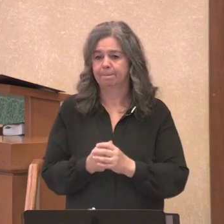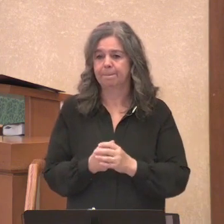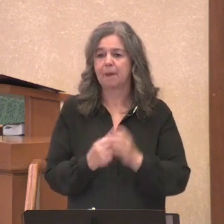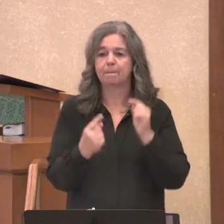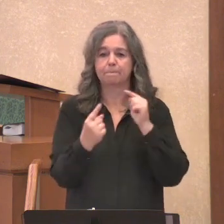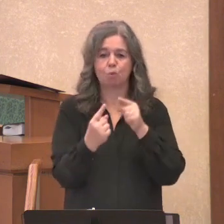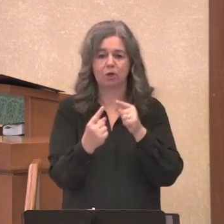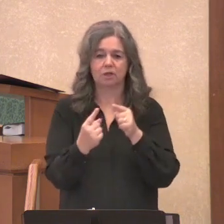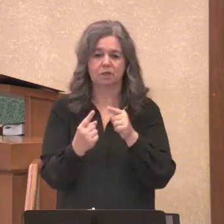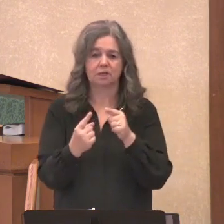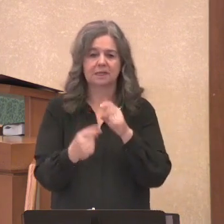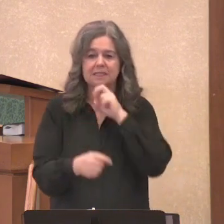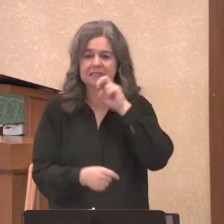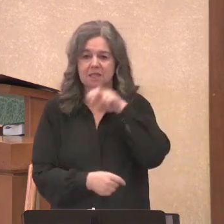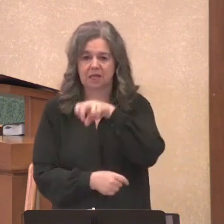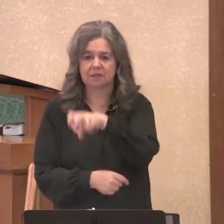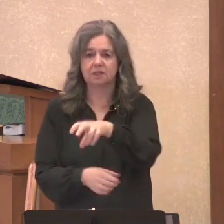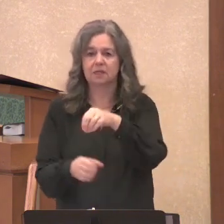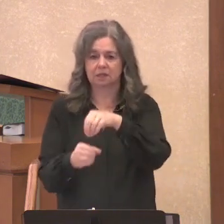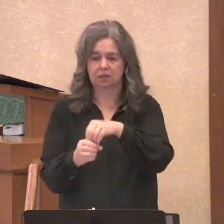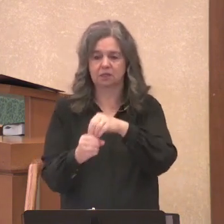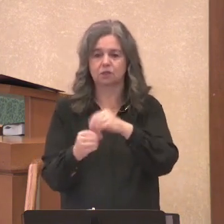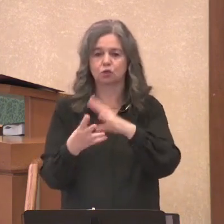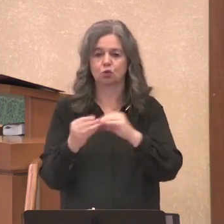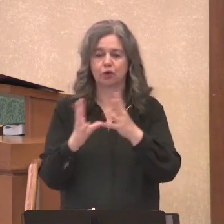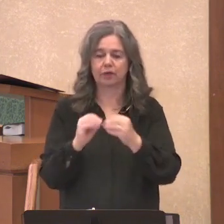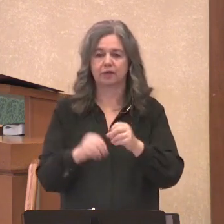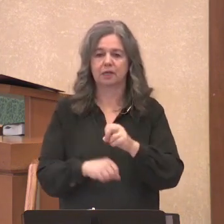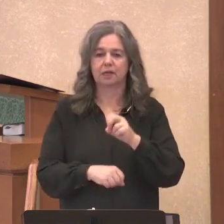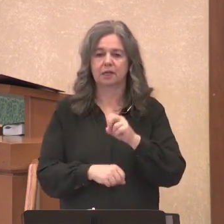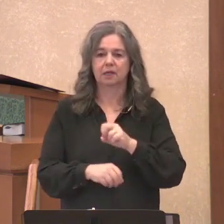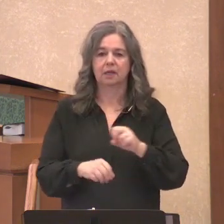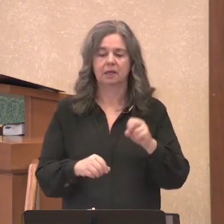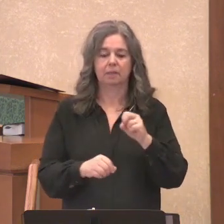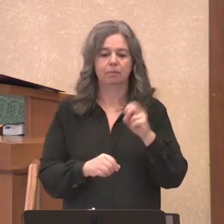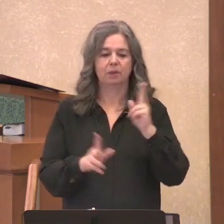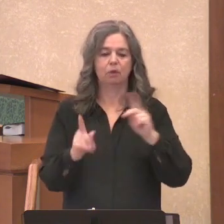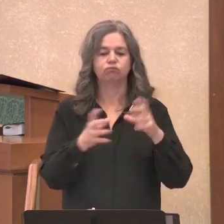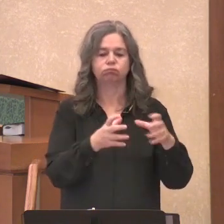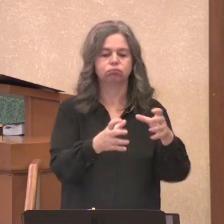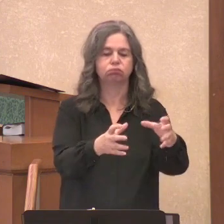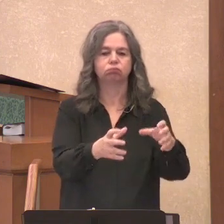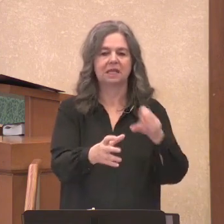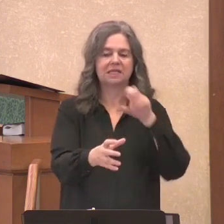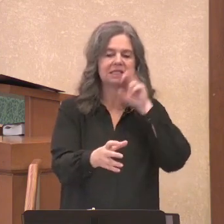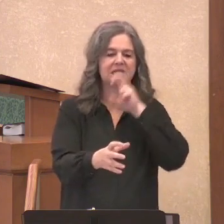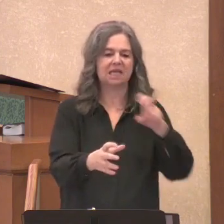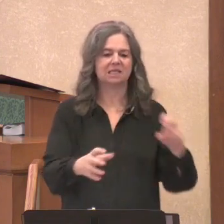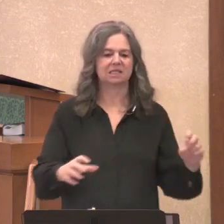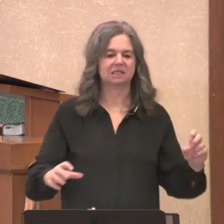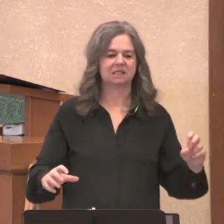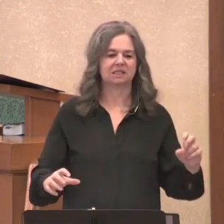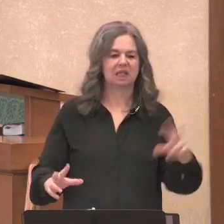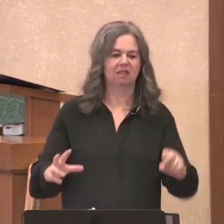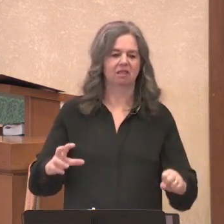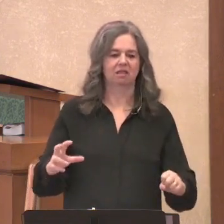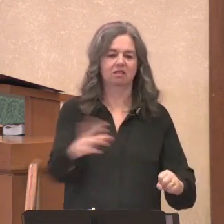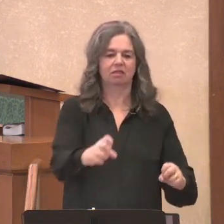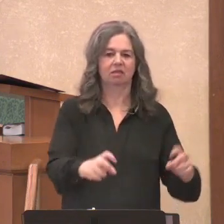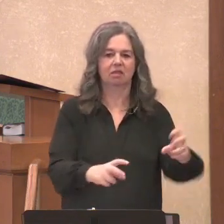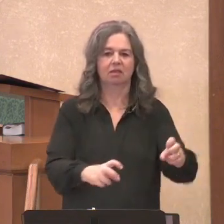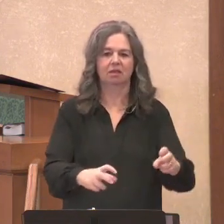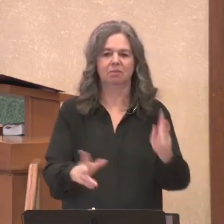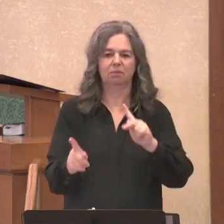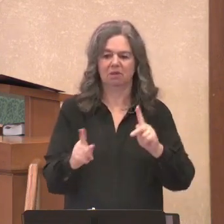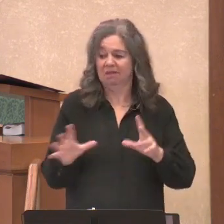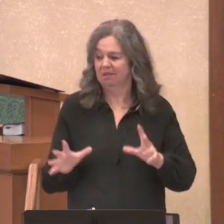where there are serpents or snakes, and they are biting at the people as they journey, in fact, killing many of them. And